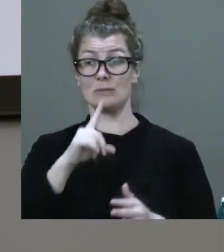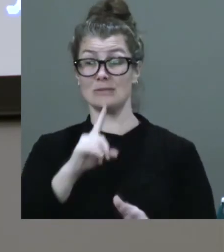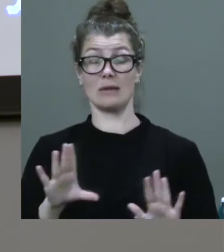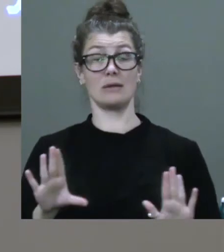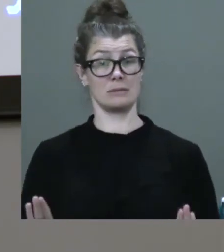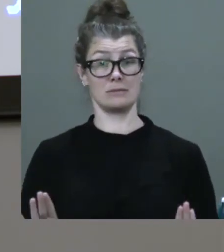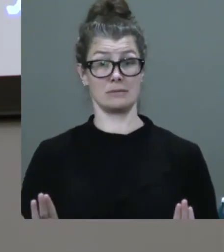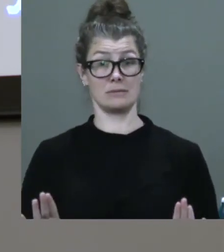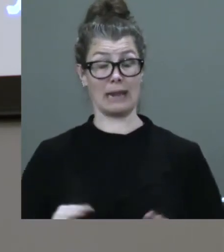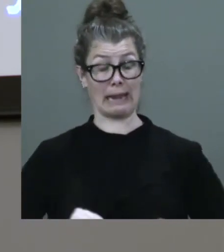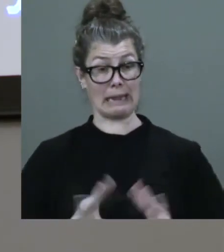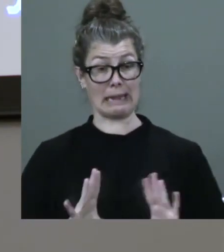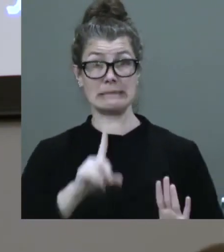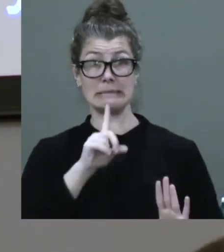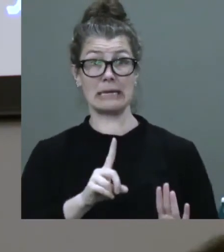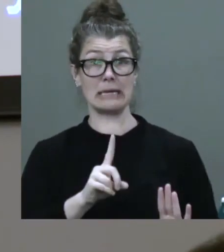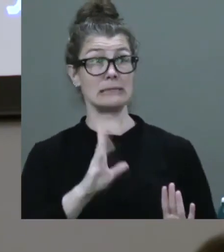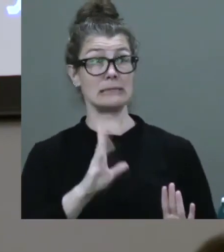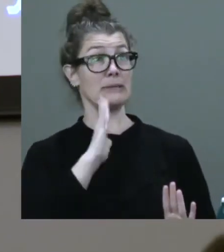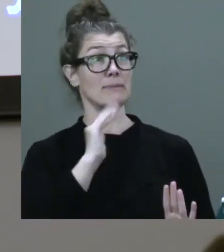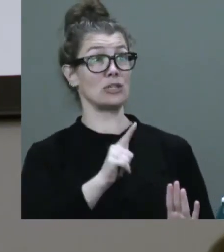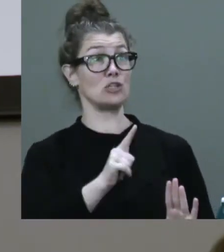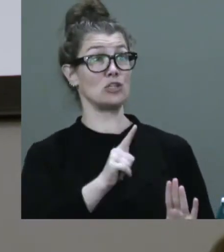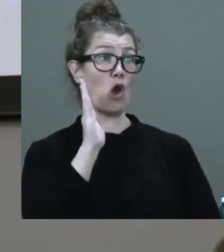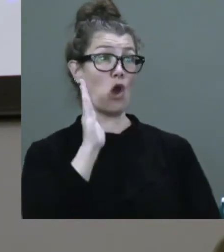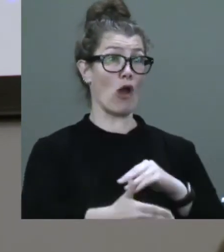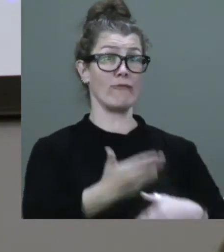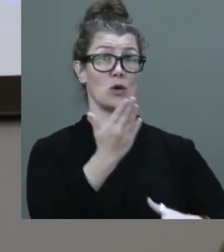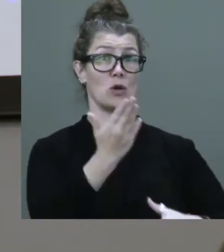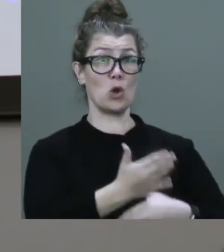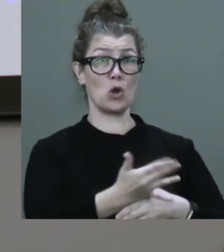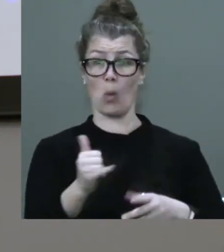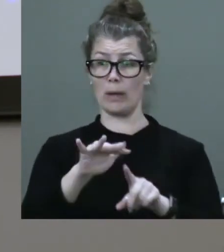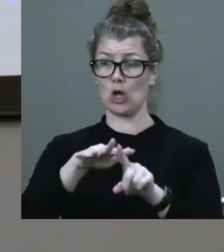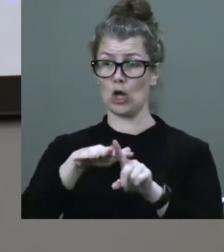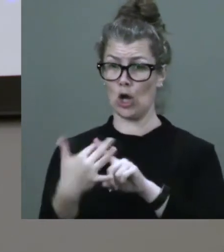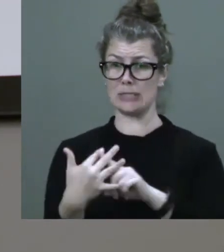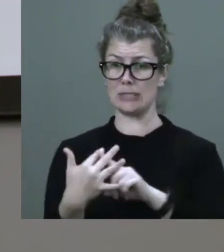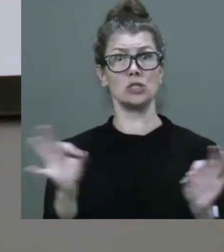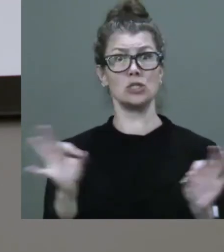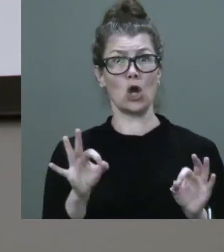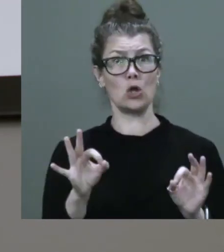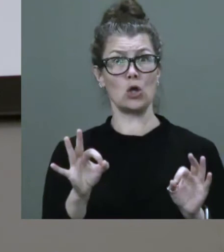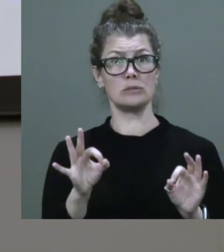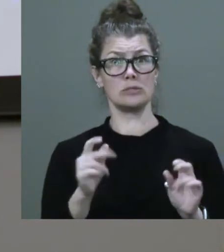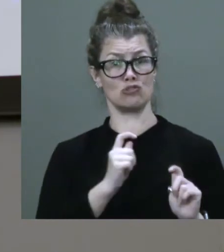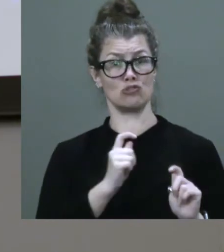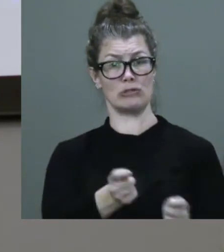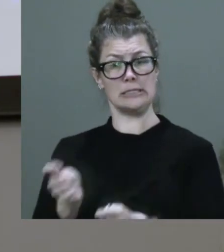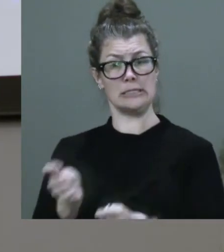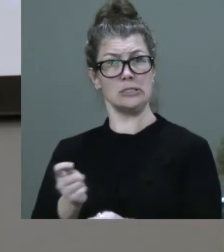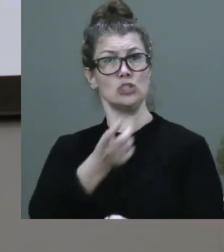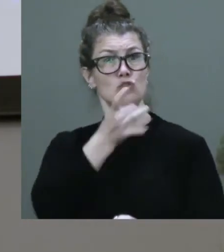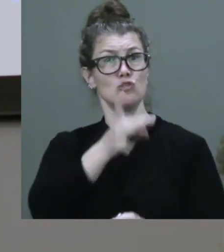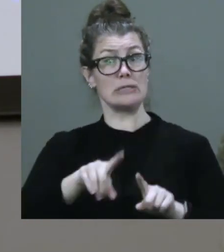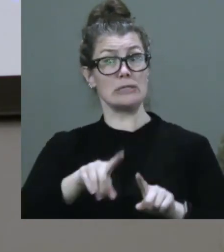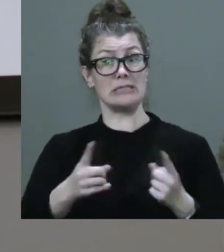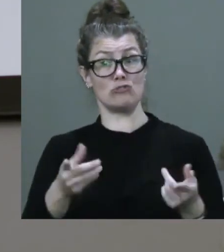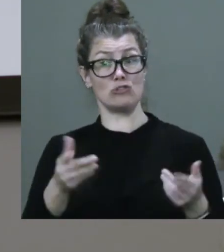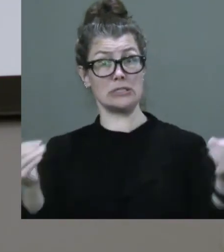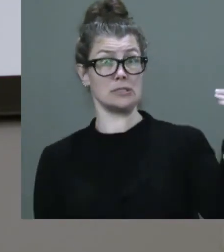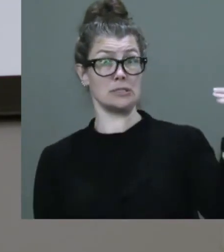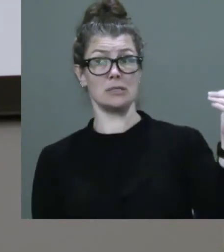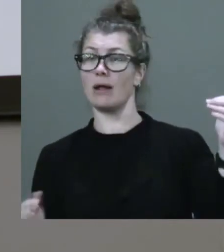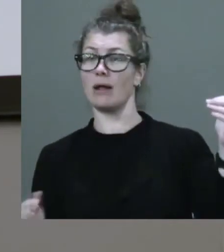matter how much overworked you are, it don't matter the context, treating children that way is not okay.